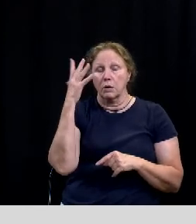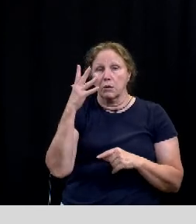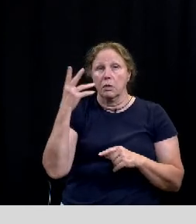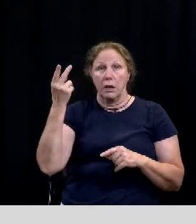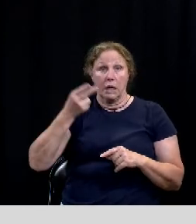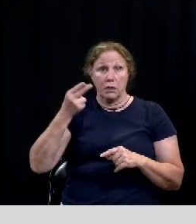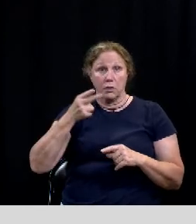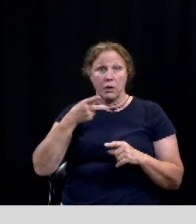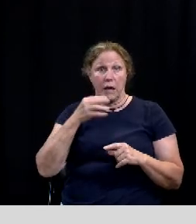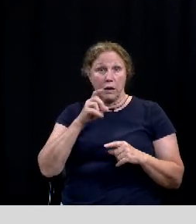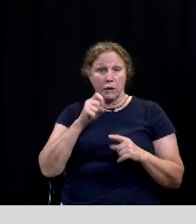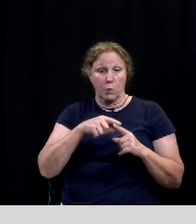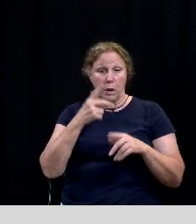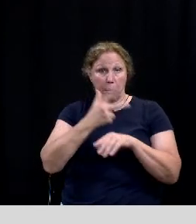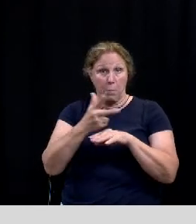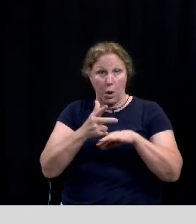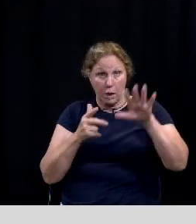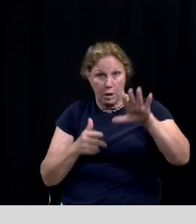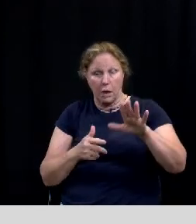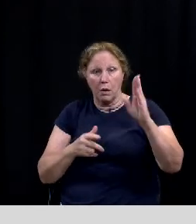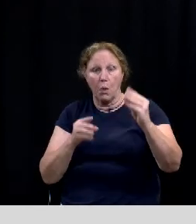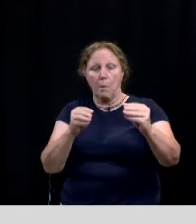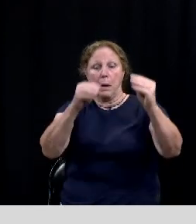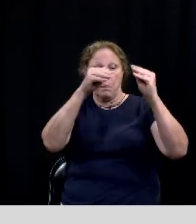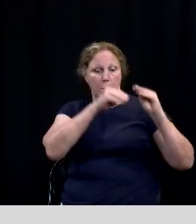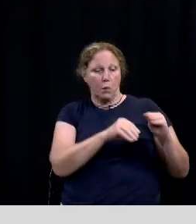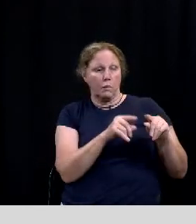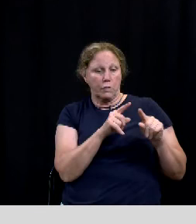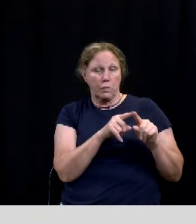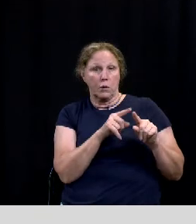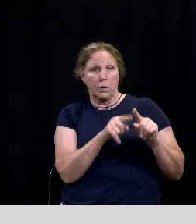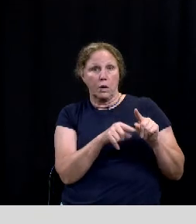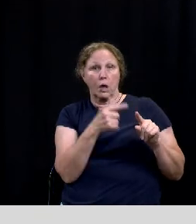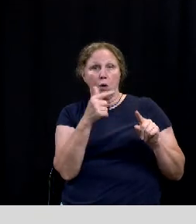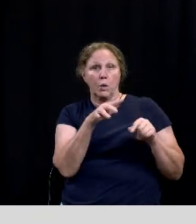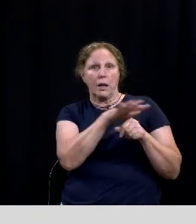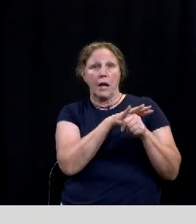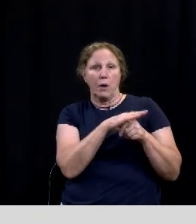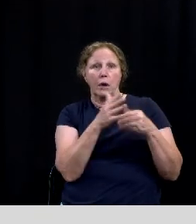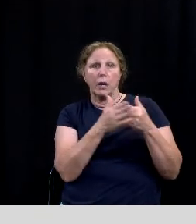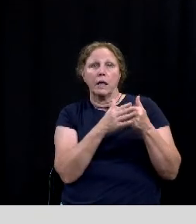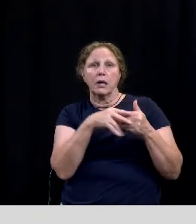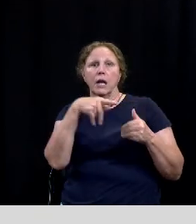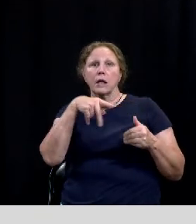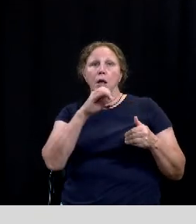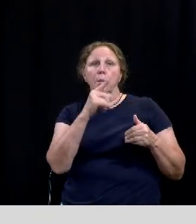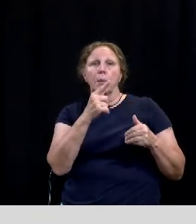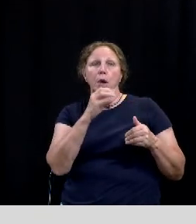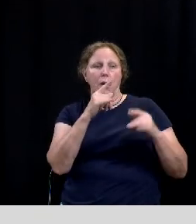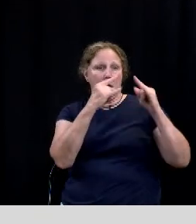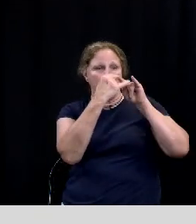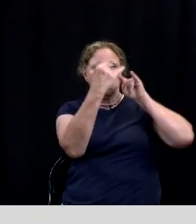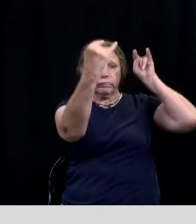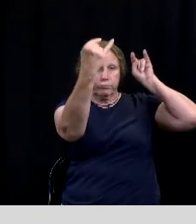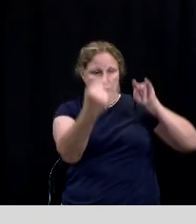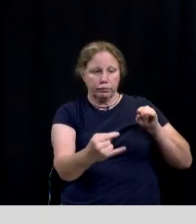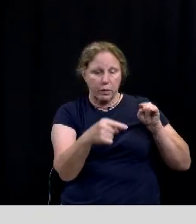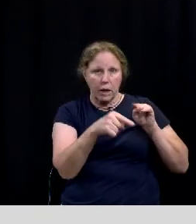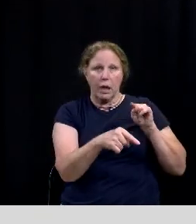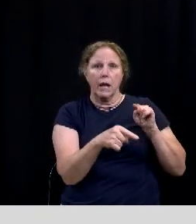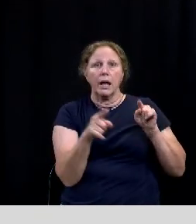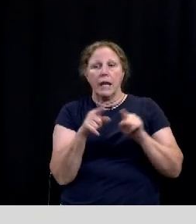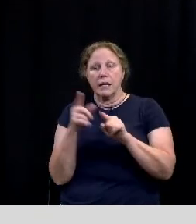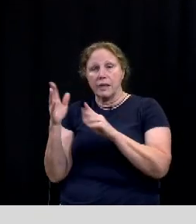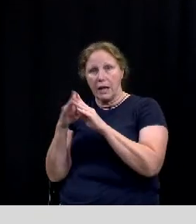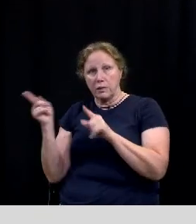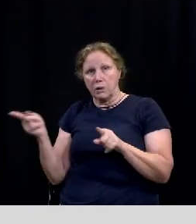in the heritage square parking lot there will be moved into the the green area by the pergola and the santa house as as jonathan mentioned